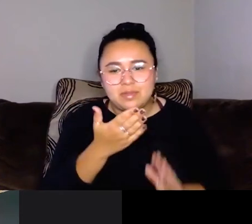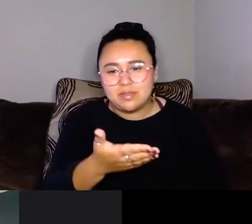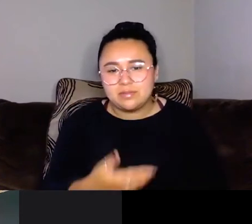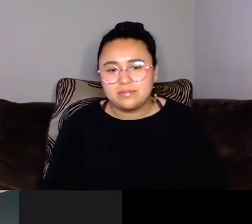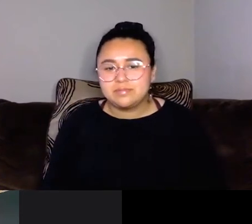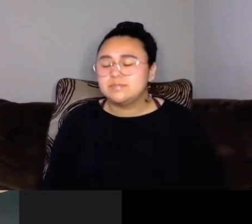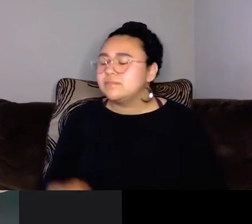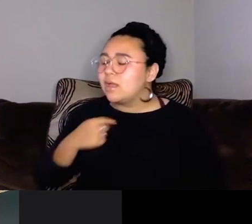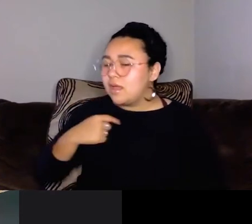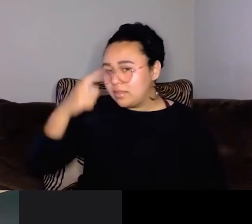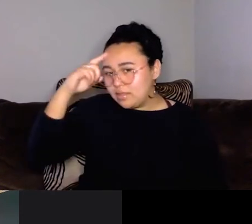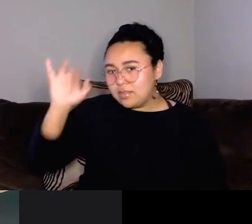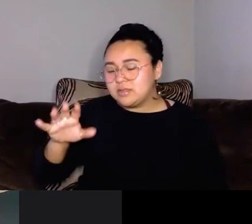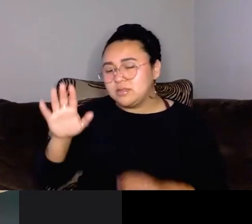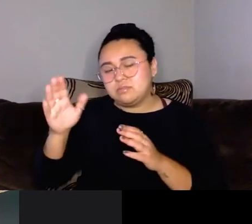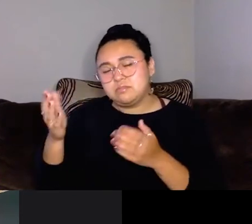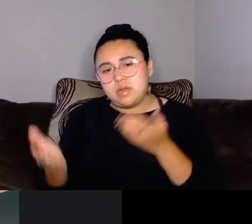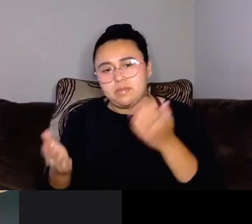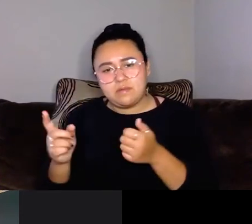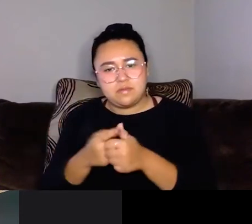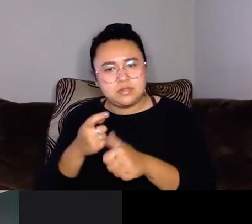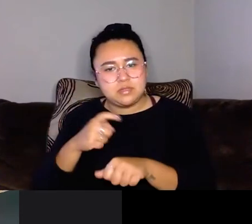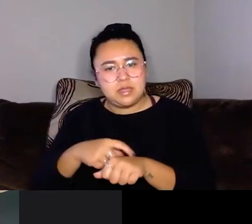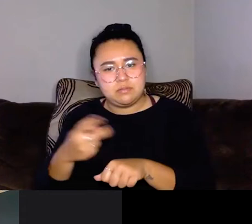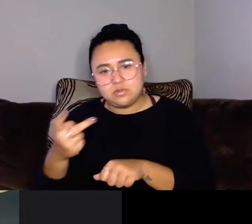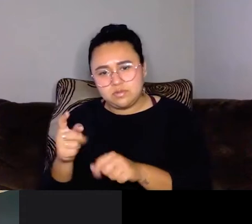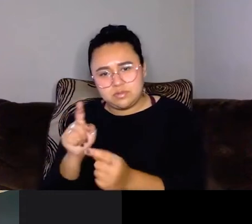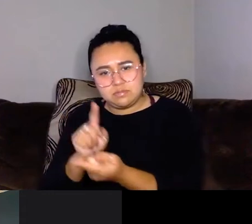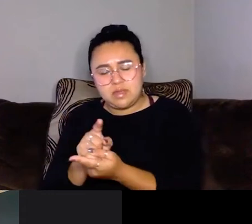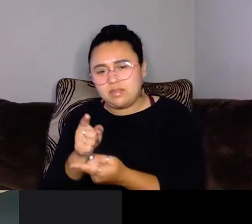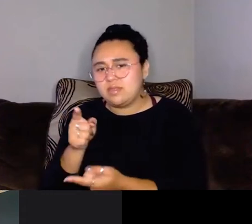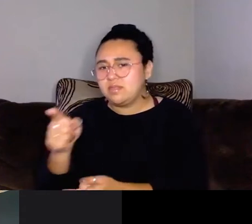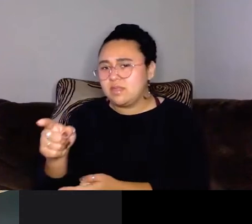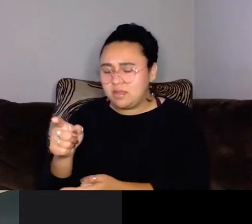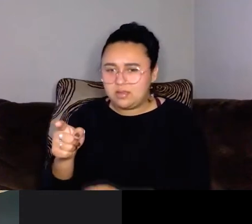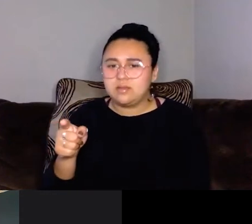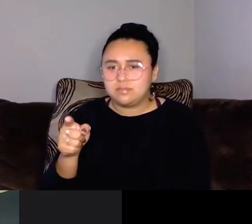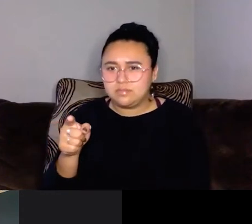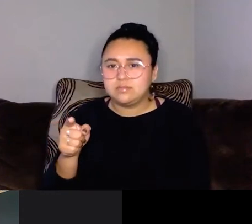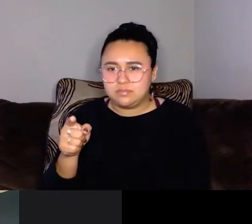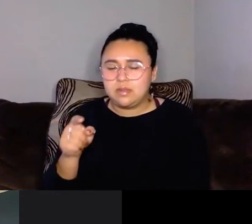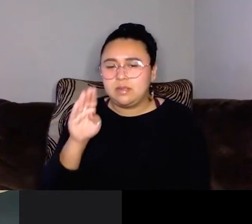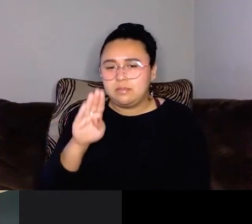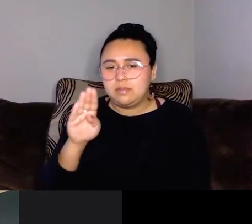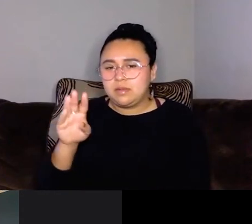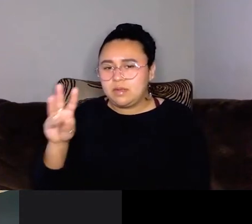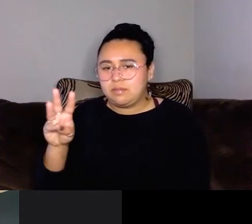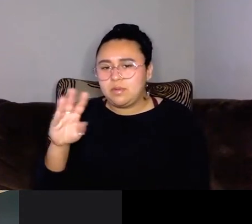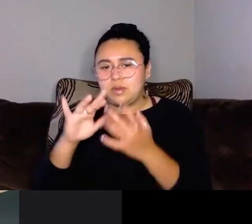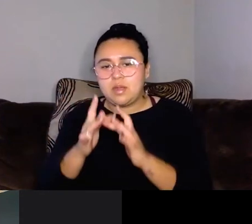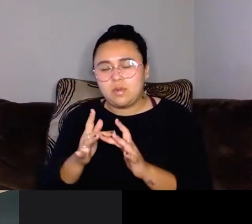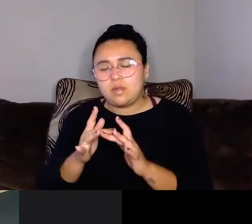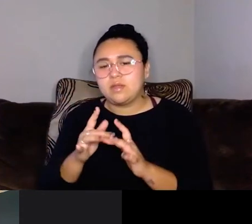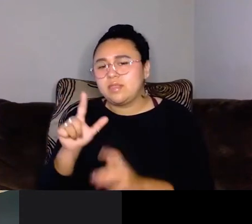And I think that was probably the first time we met was probably at one of the, the, um, BBW networks, Vegas